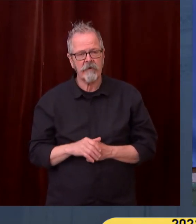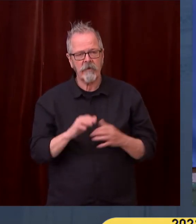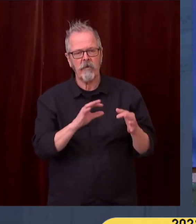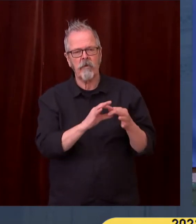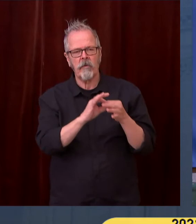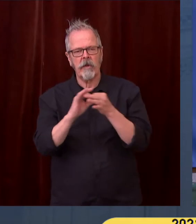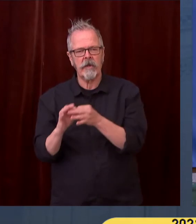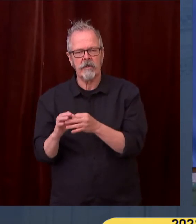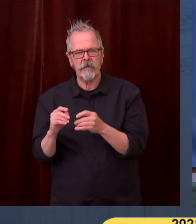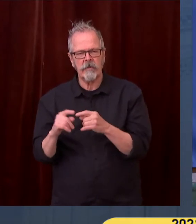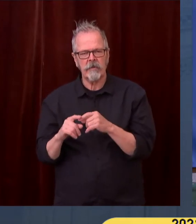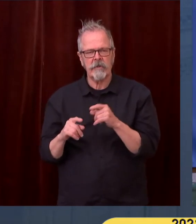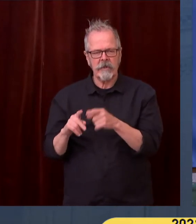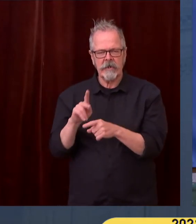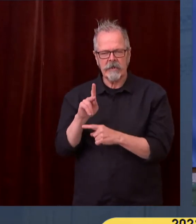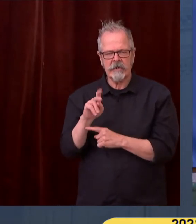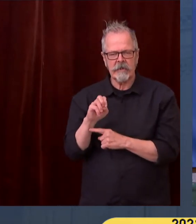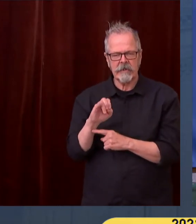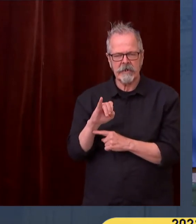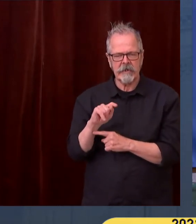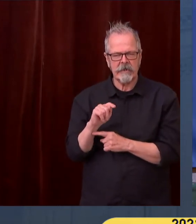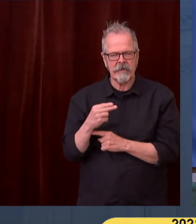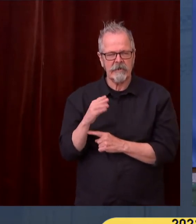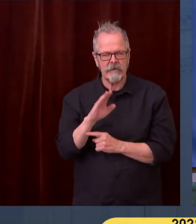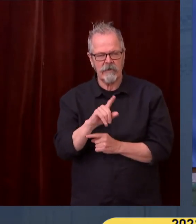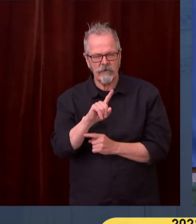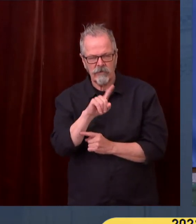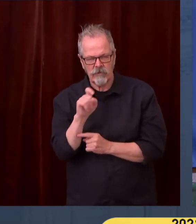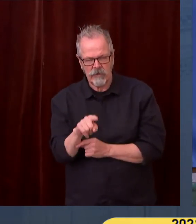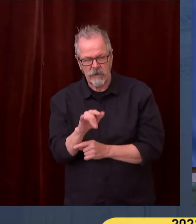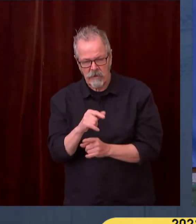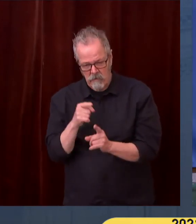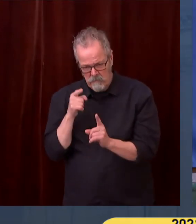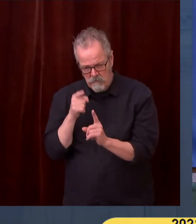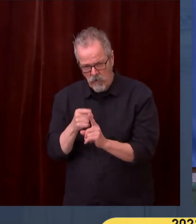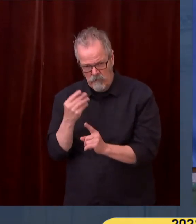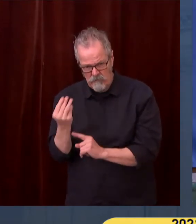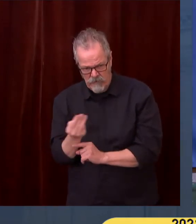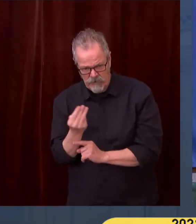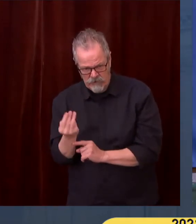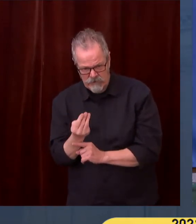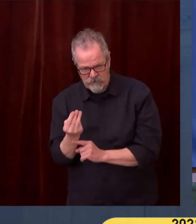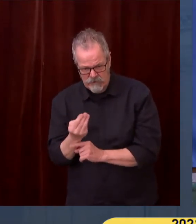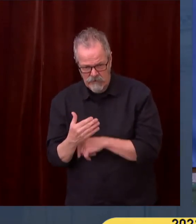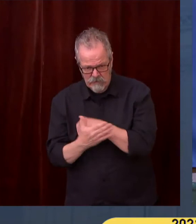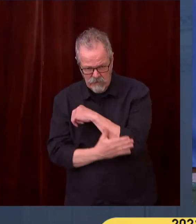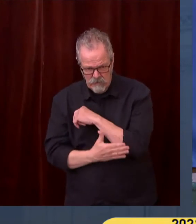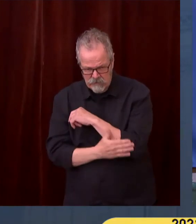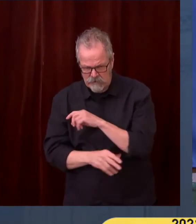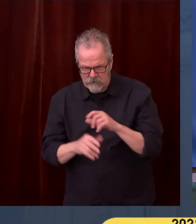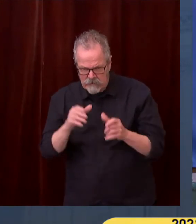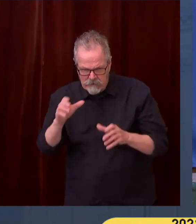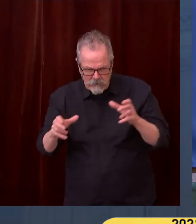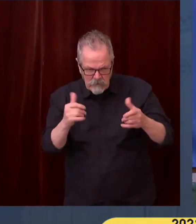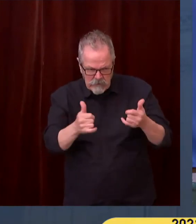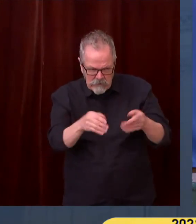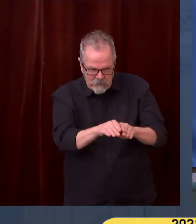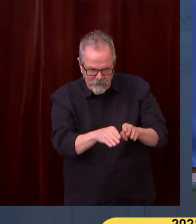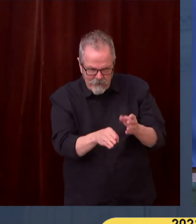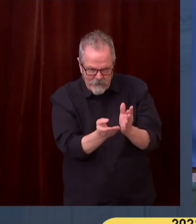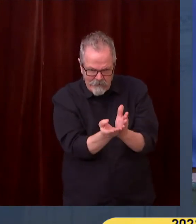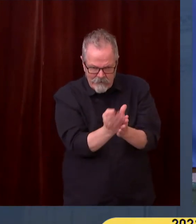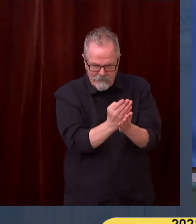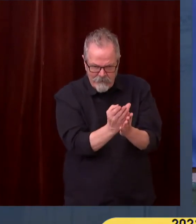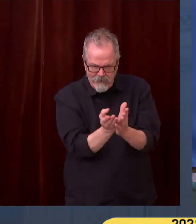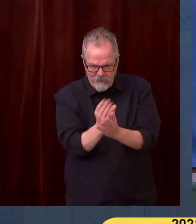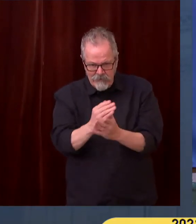about counties. Obviously, there's going to be some business owners and residents in those counties that are forced to move back to Phase 2 that